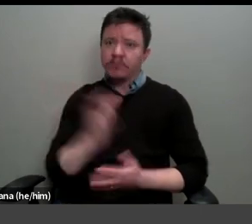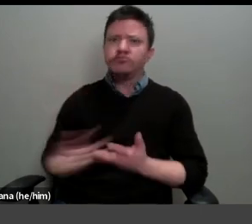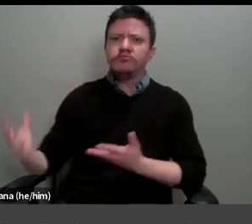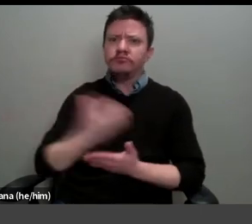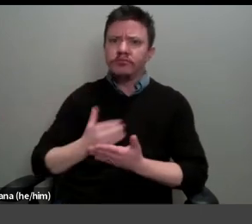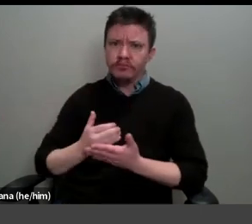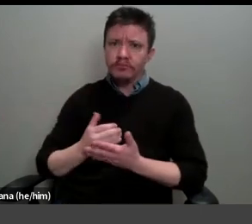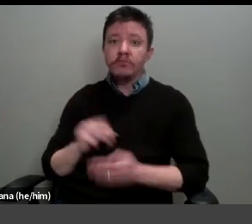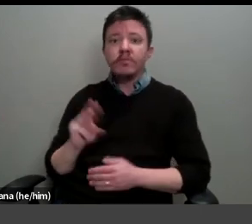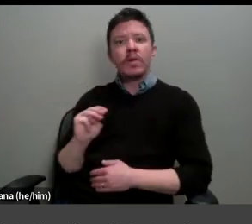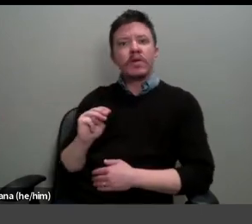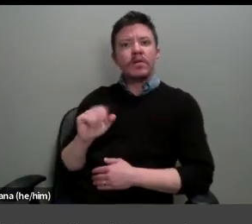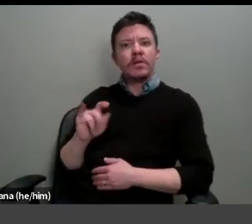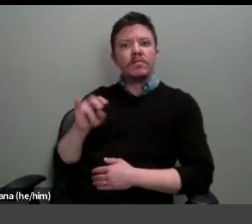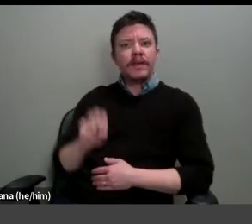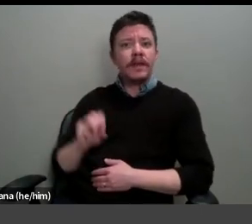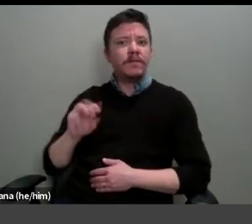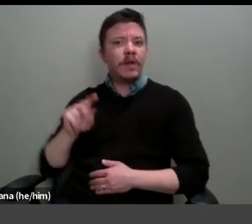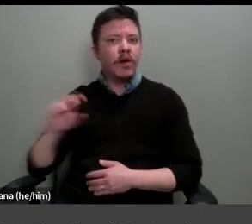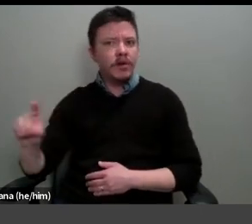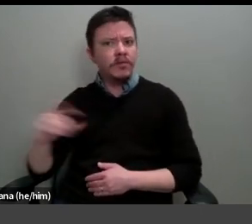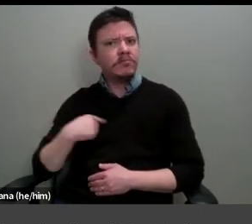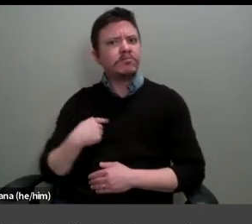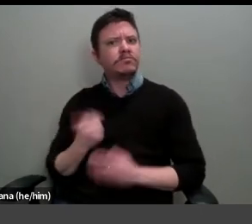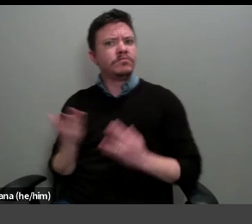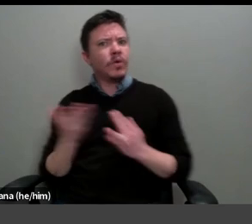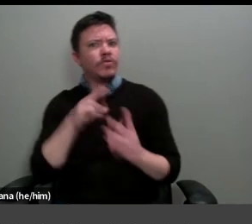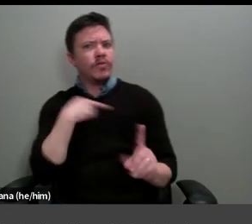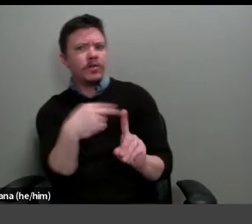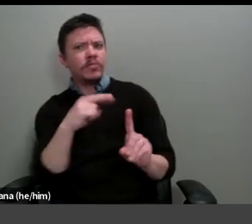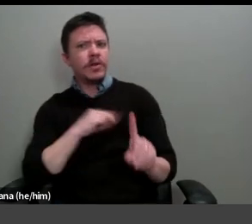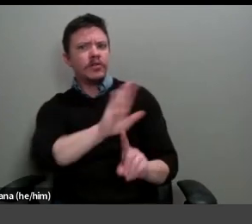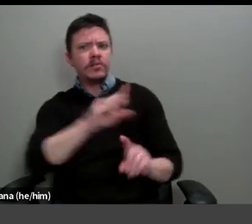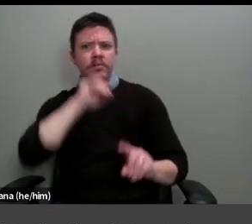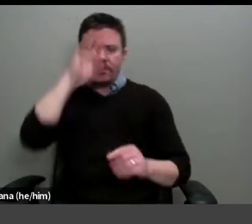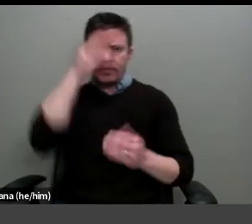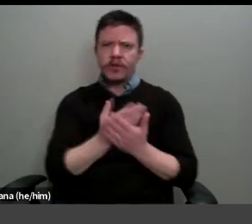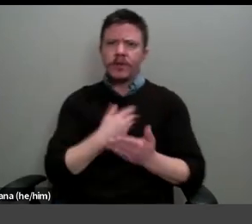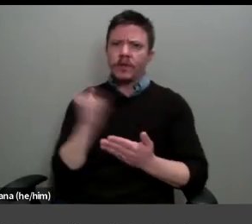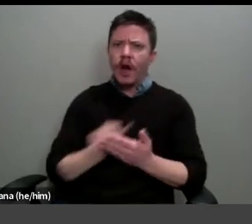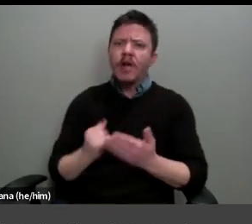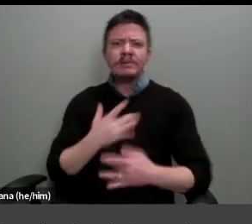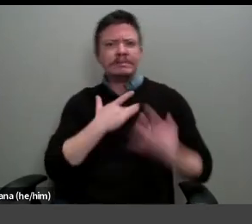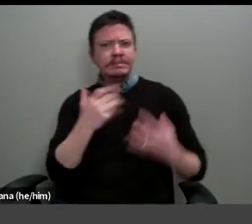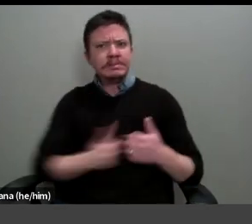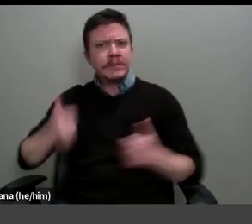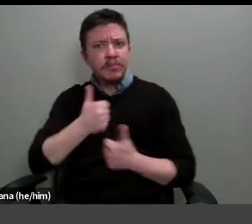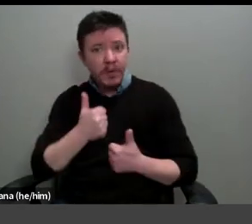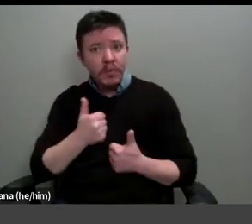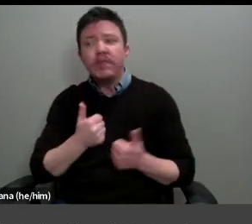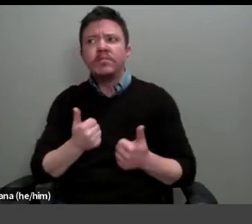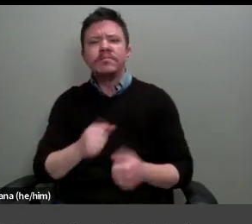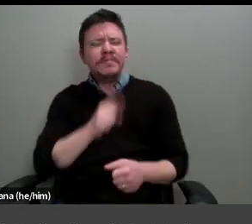Madame Marie Vuillard through interpretation of her son's art, has predominantly been that of the selflessly devoted mother.